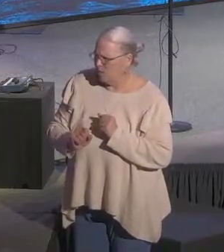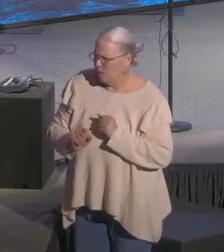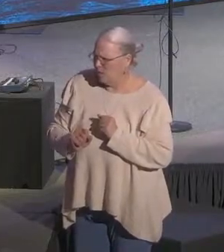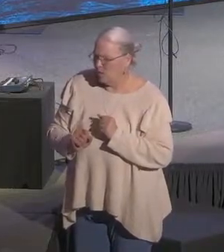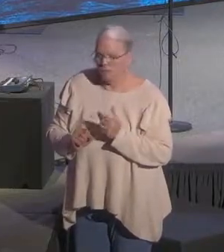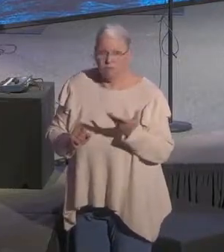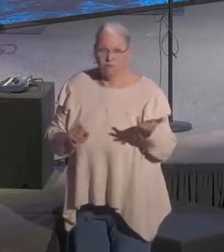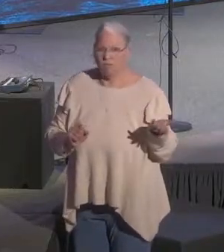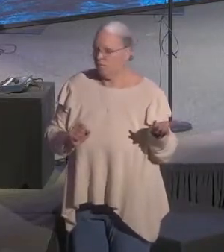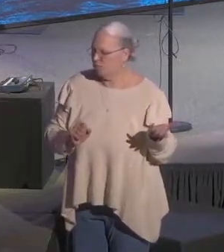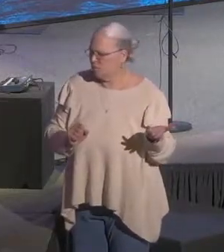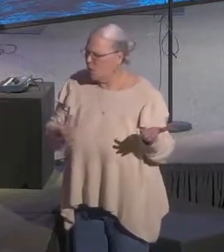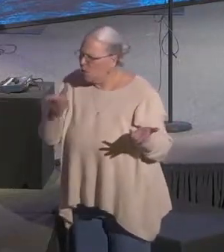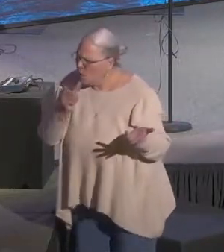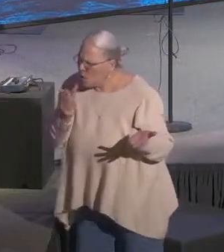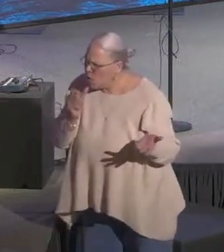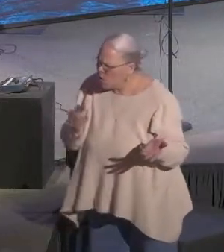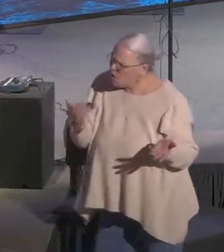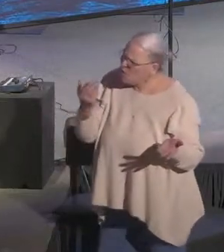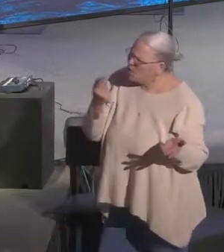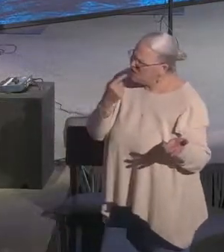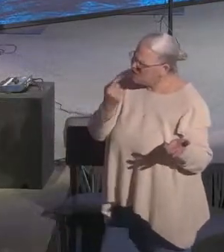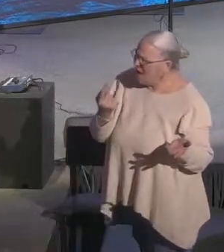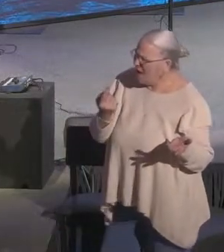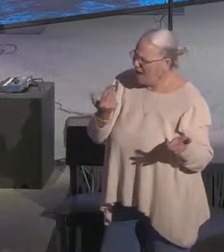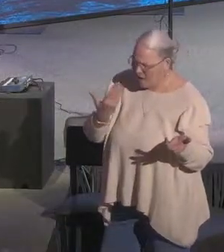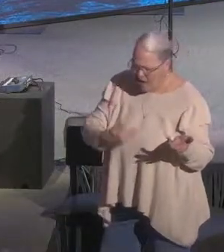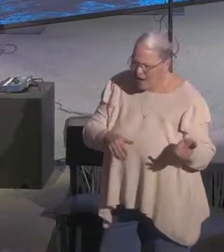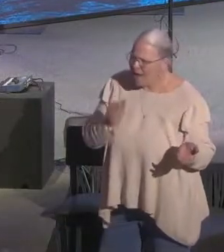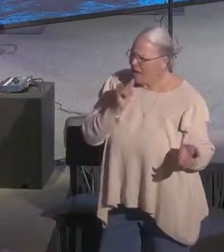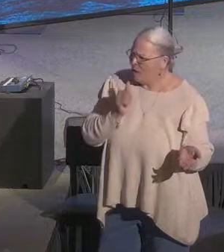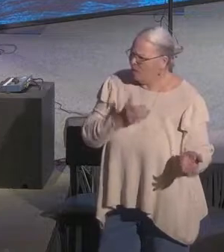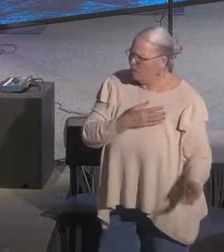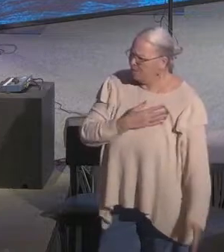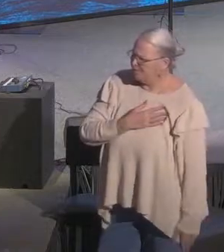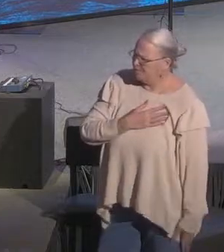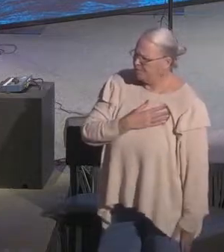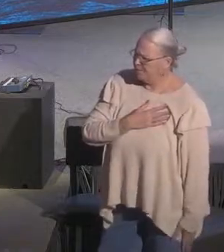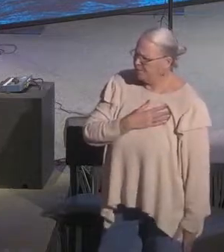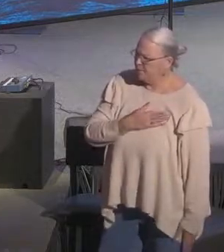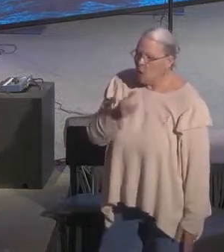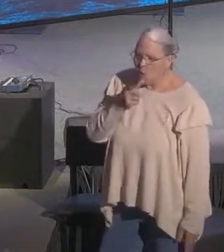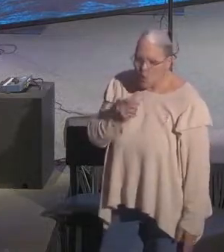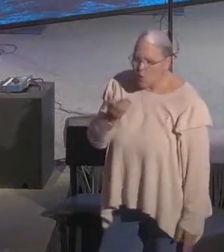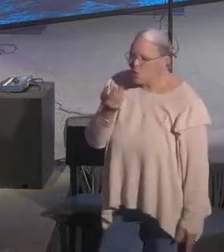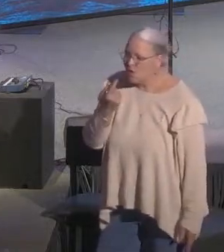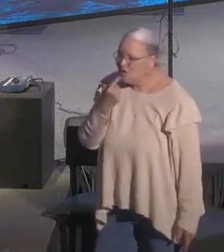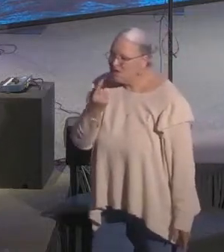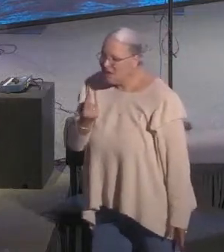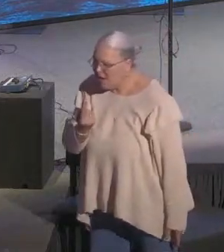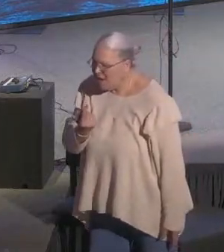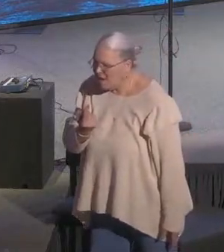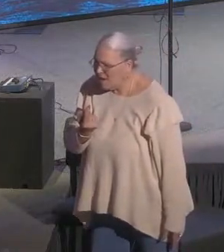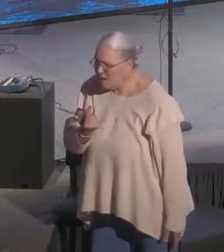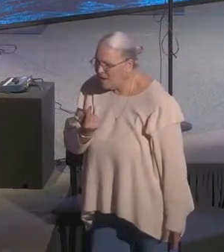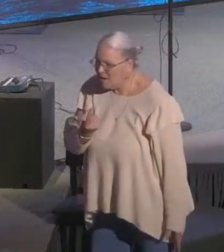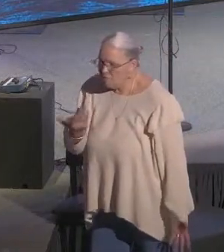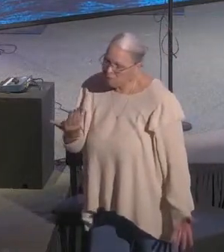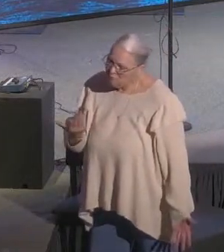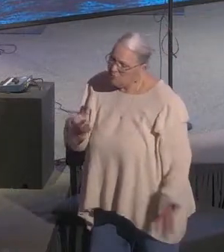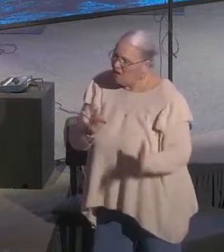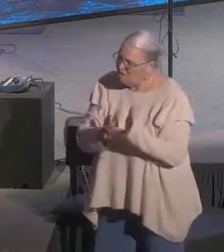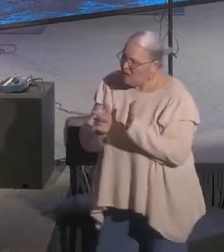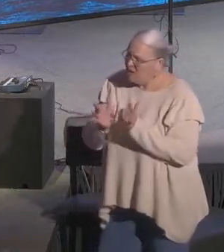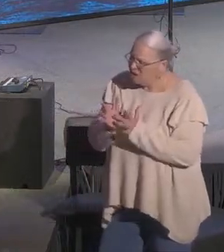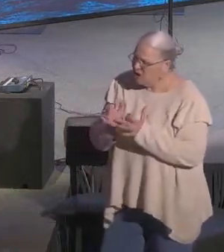He asked, who do you say I am? Who do you say that